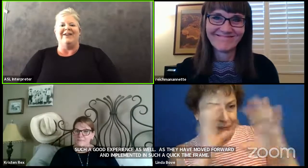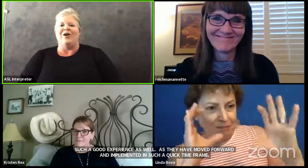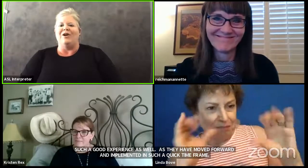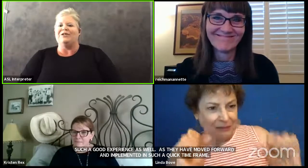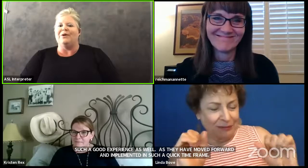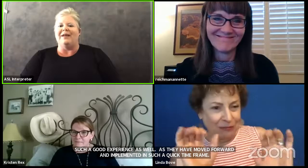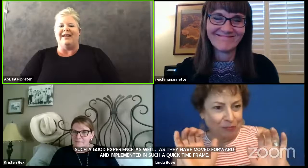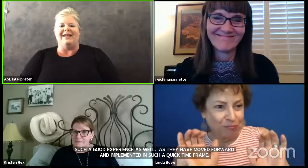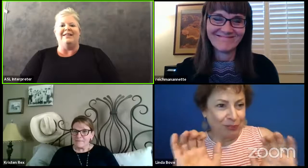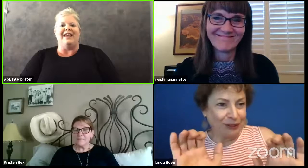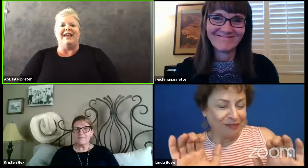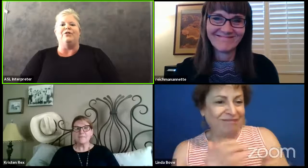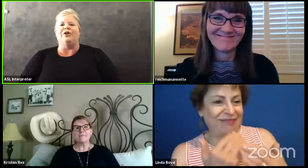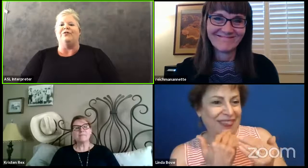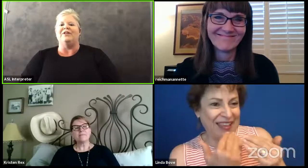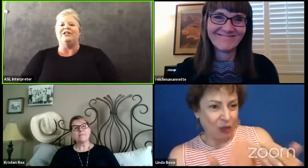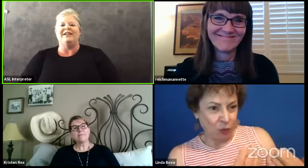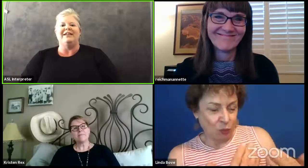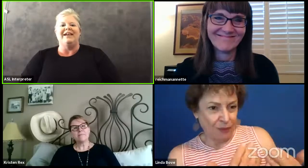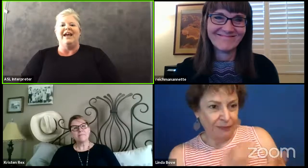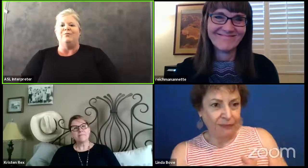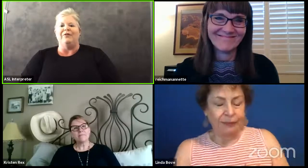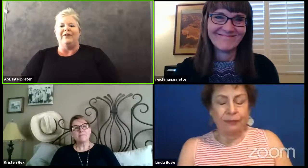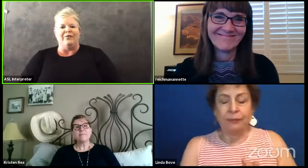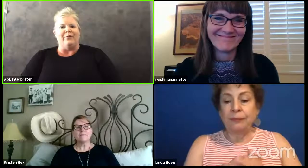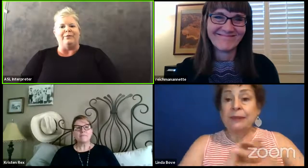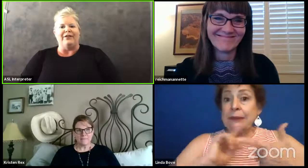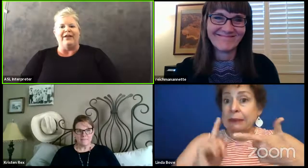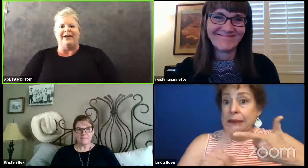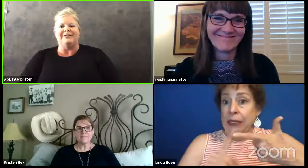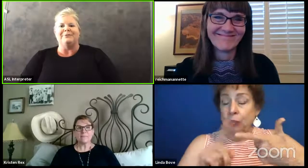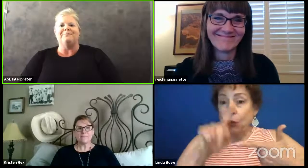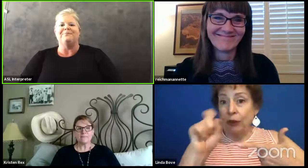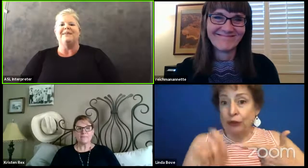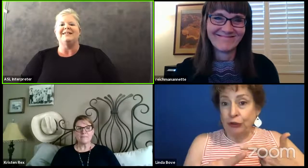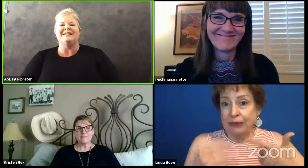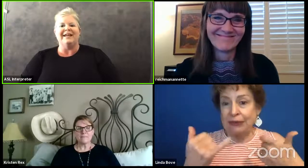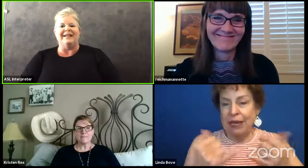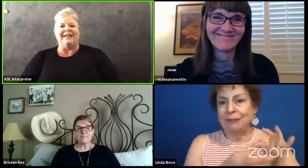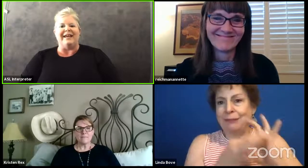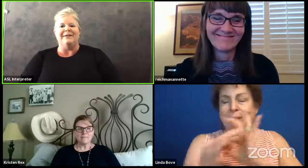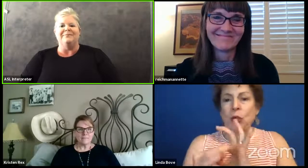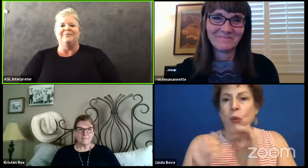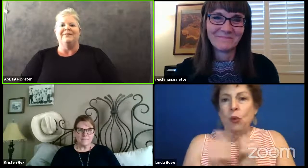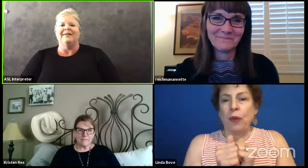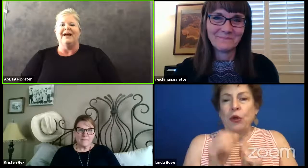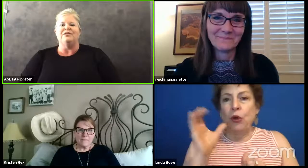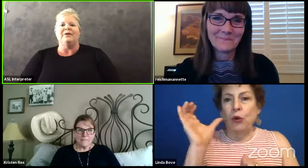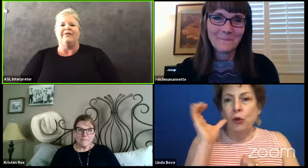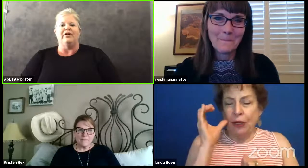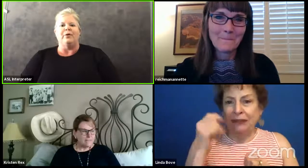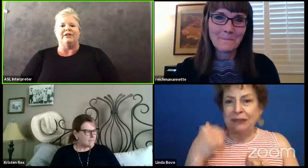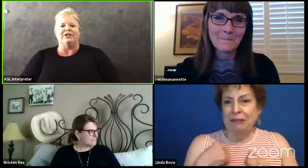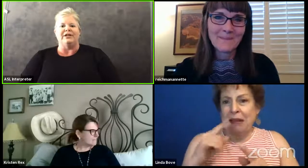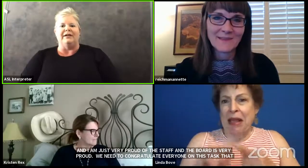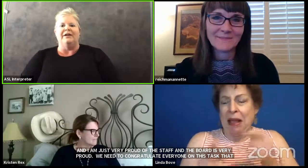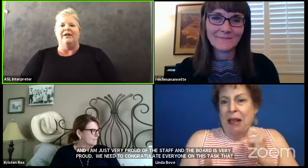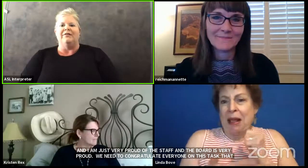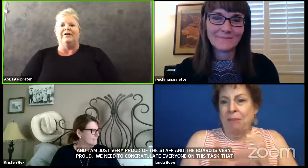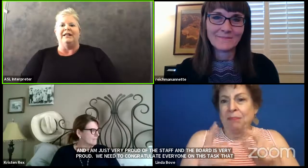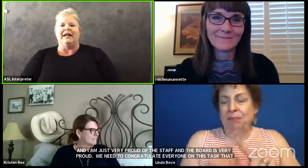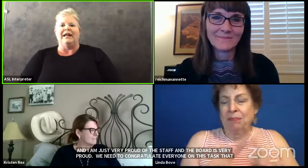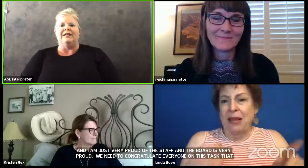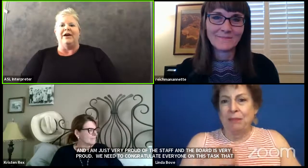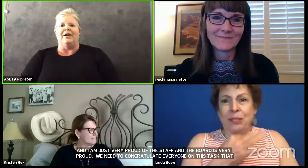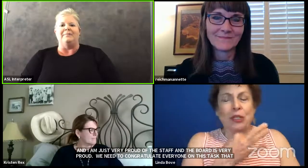And also, Annette, thank you for your vision and moving forward with that. Secondly, I do have a question